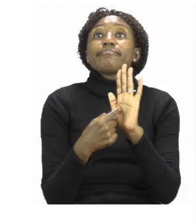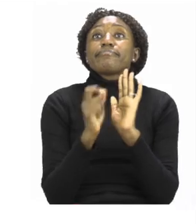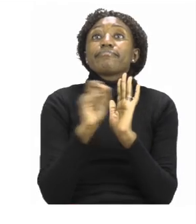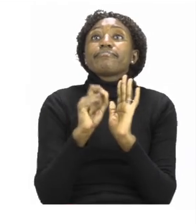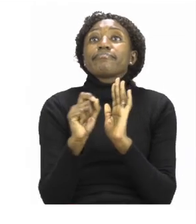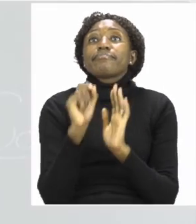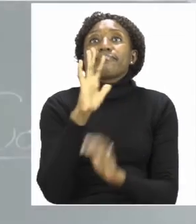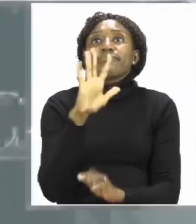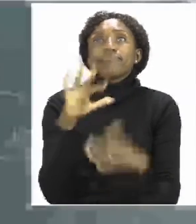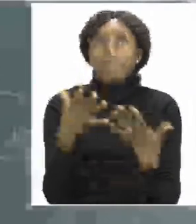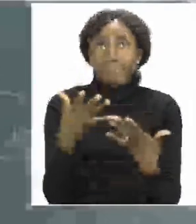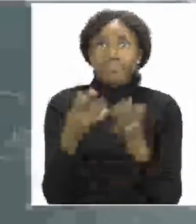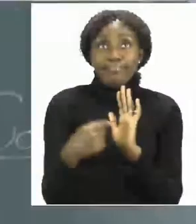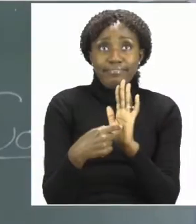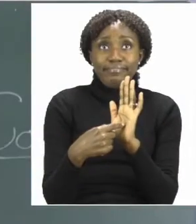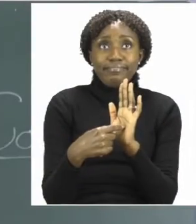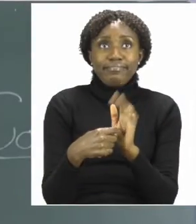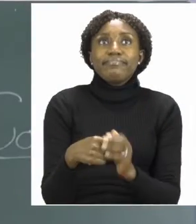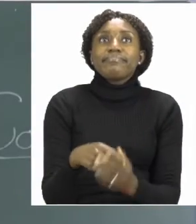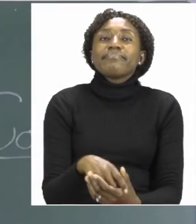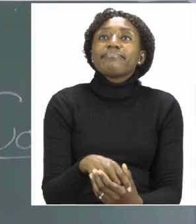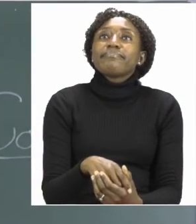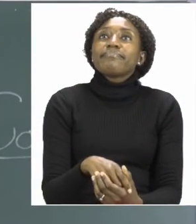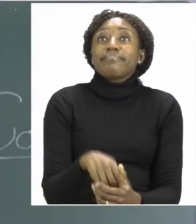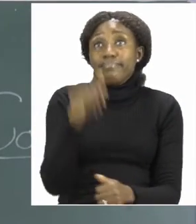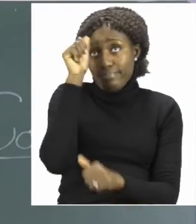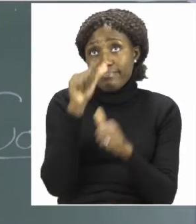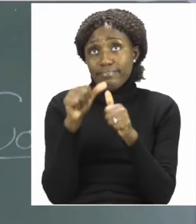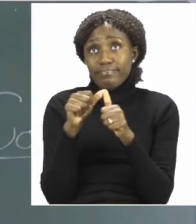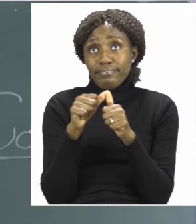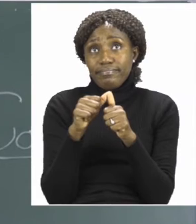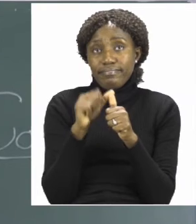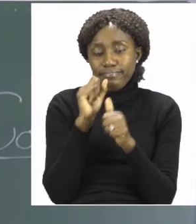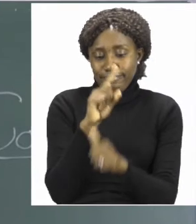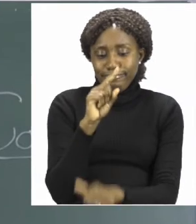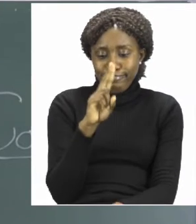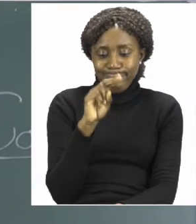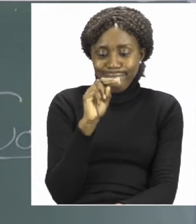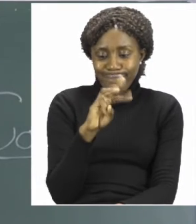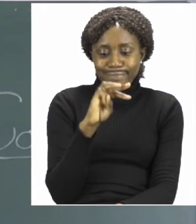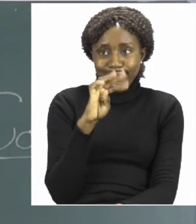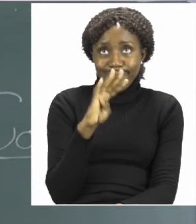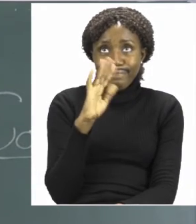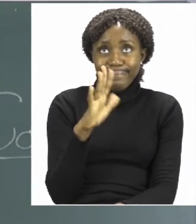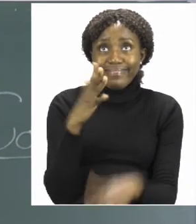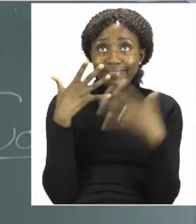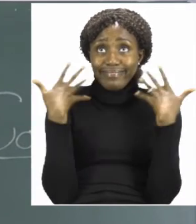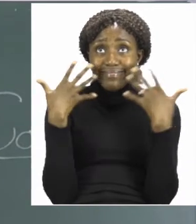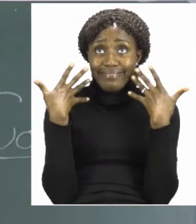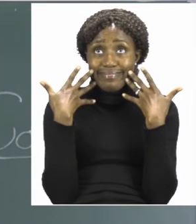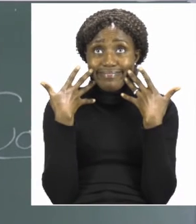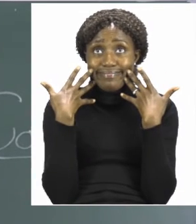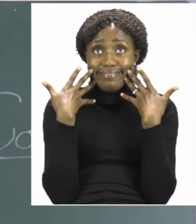five on the board. Remember we counted five cats. Now